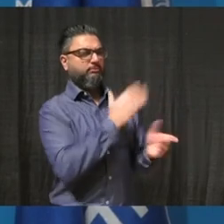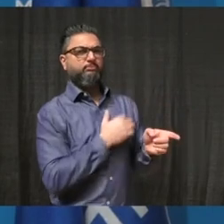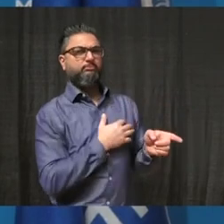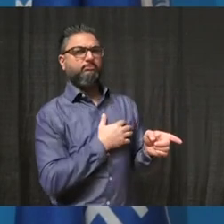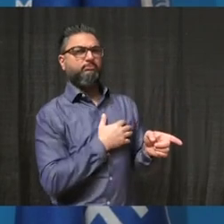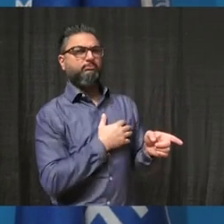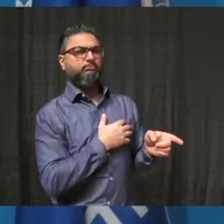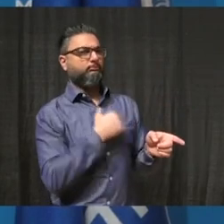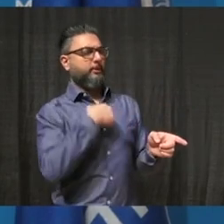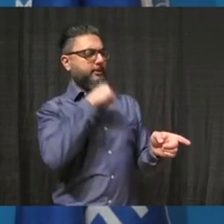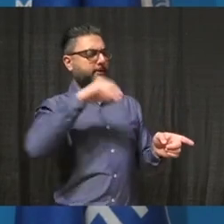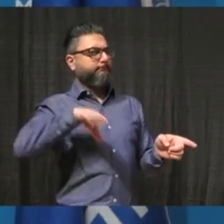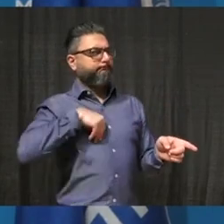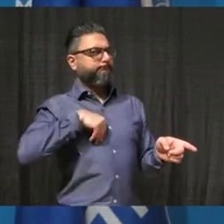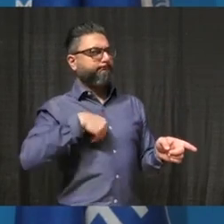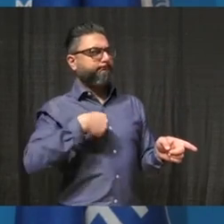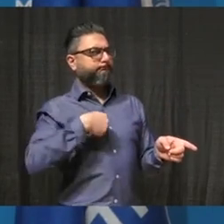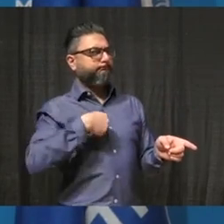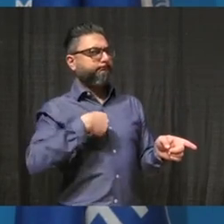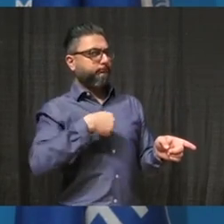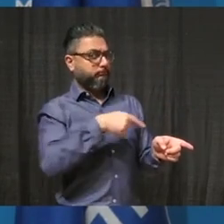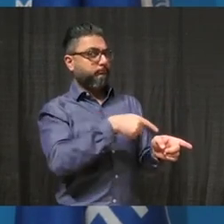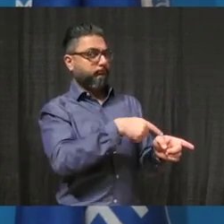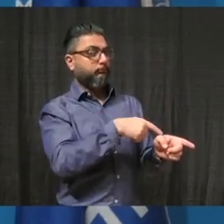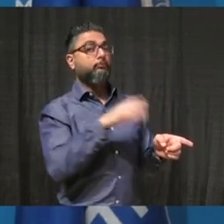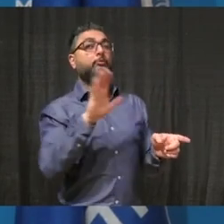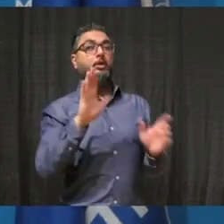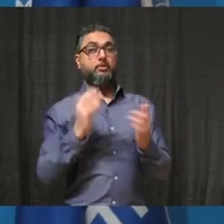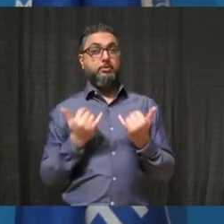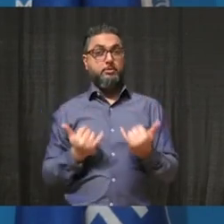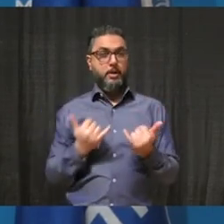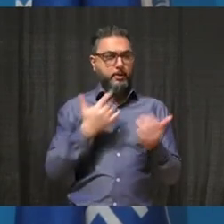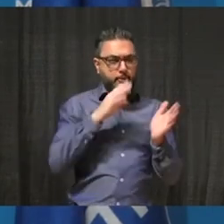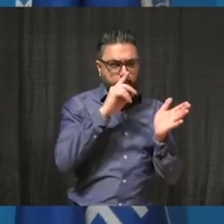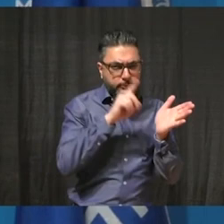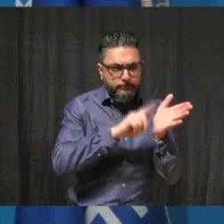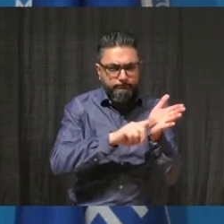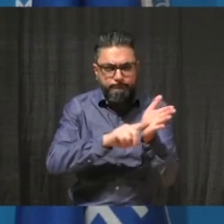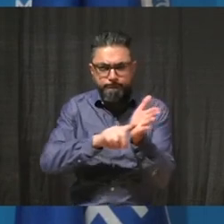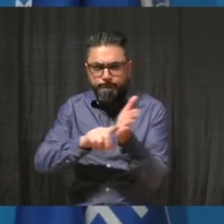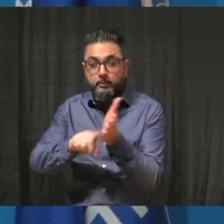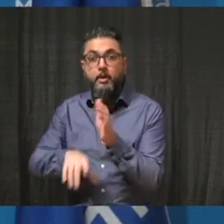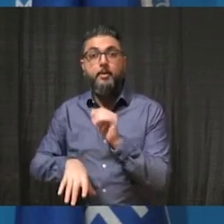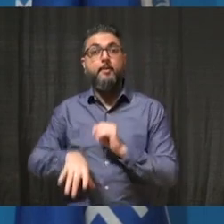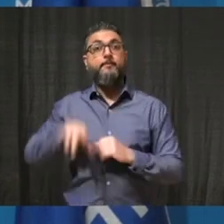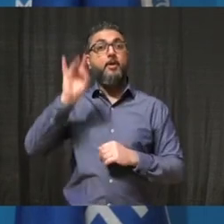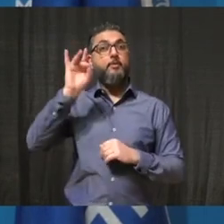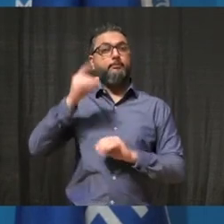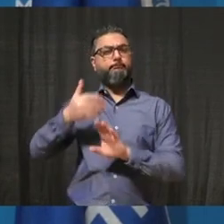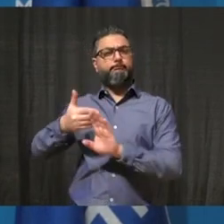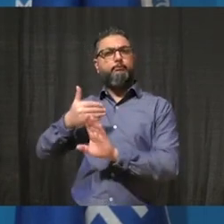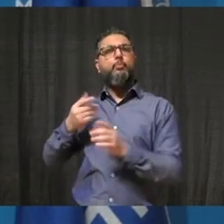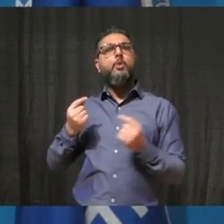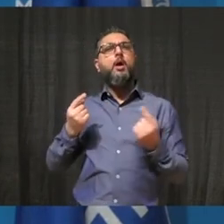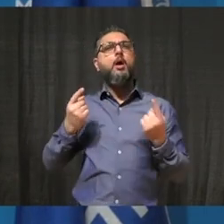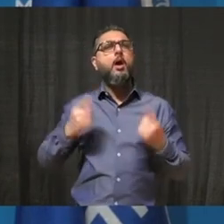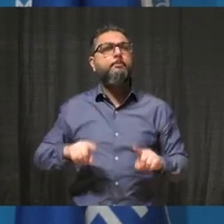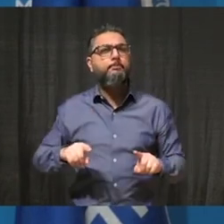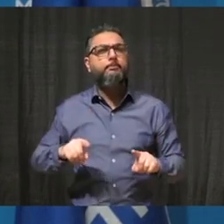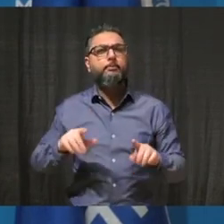We have started the process of getting the answers that Karen deserves so that a situation like this never happens again.